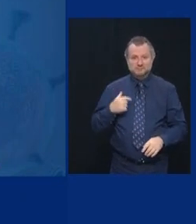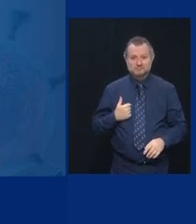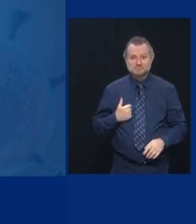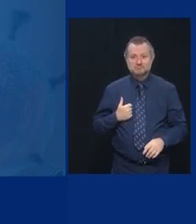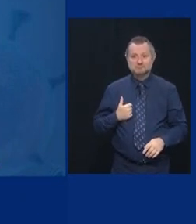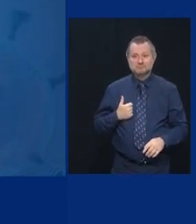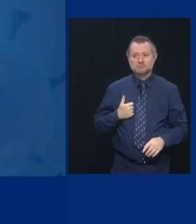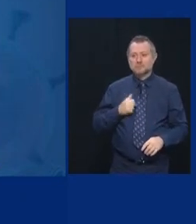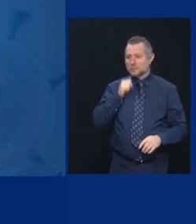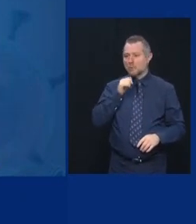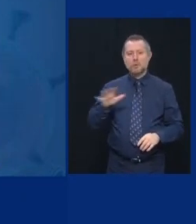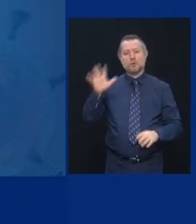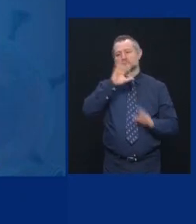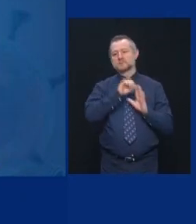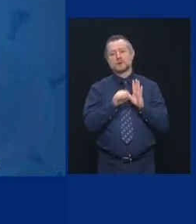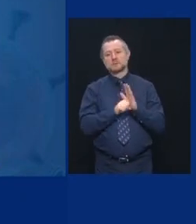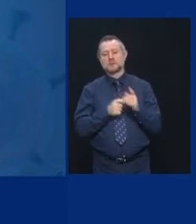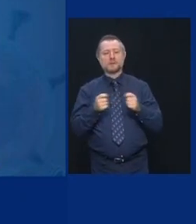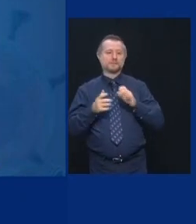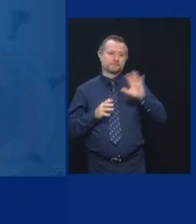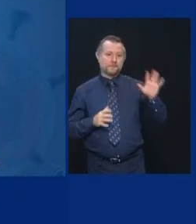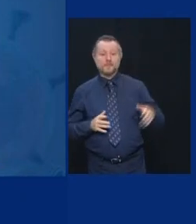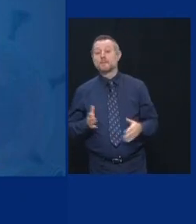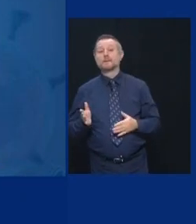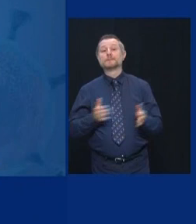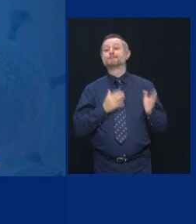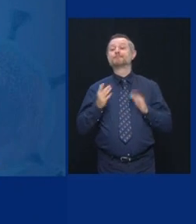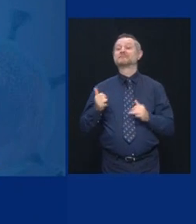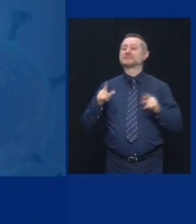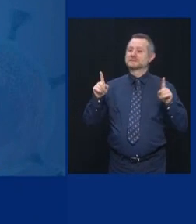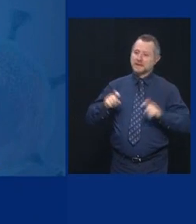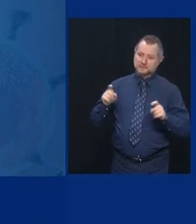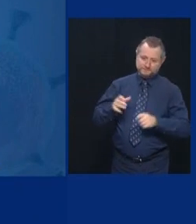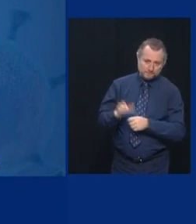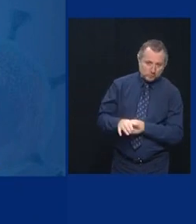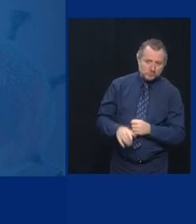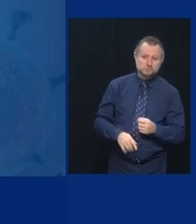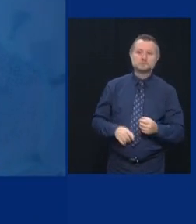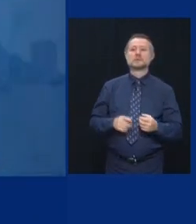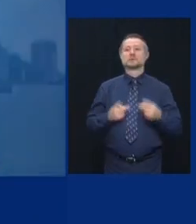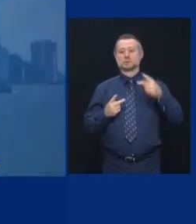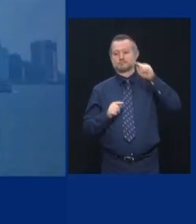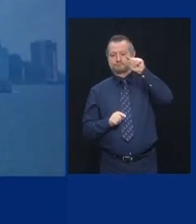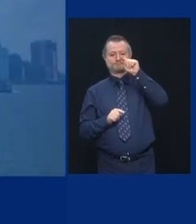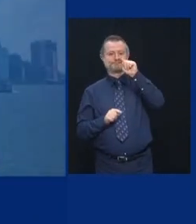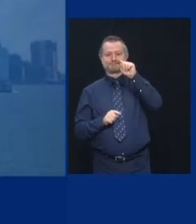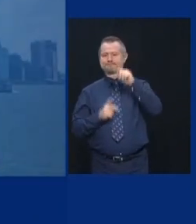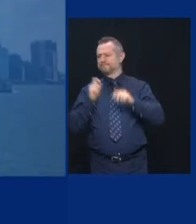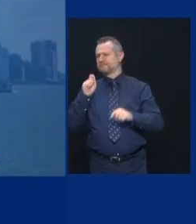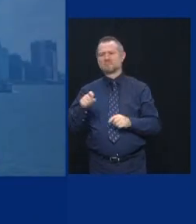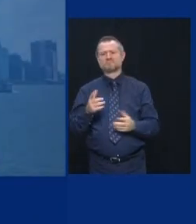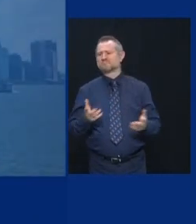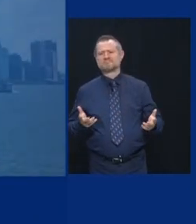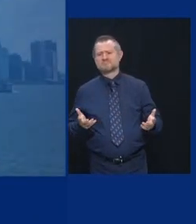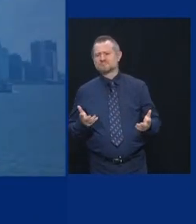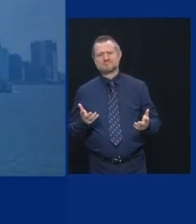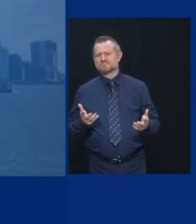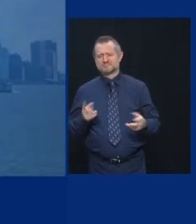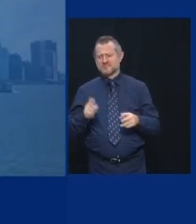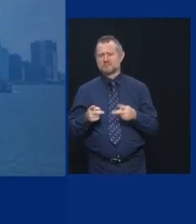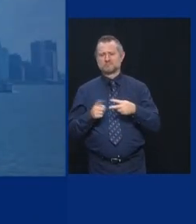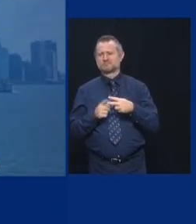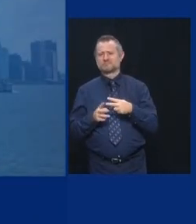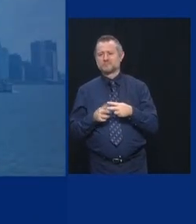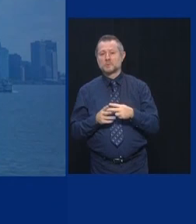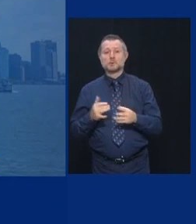But it's a statewide issue. It's testing and it's enforcement. That's what we're down to. We're New York